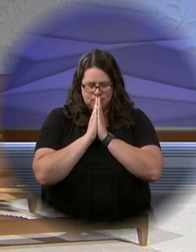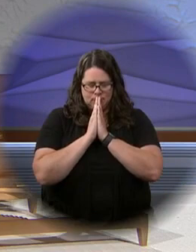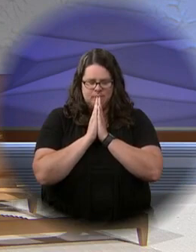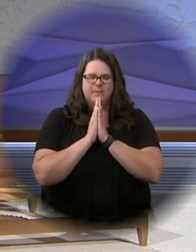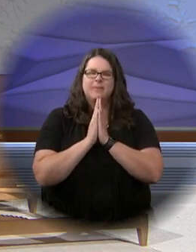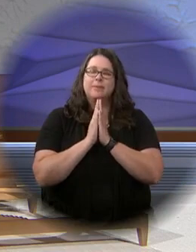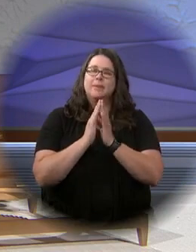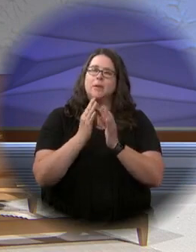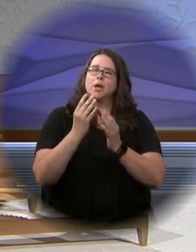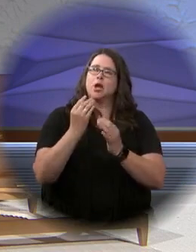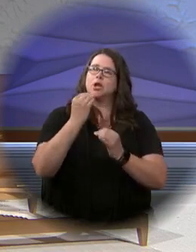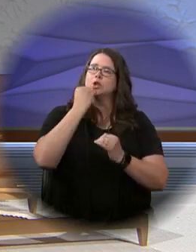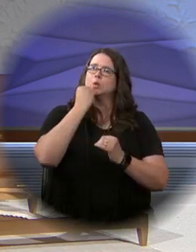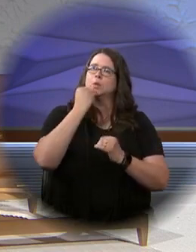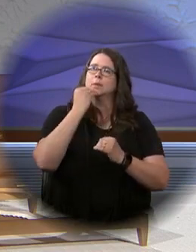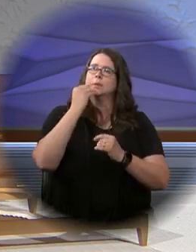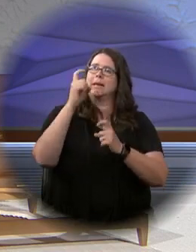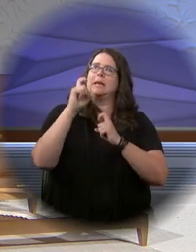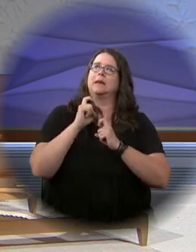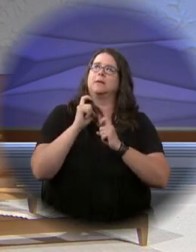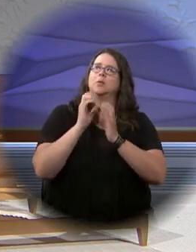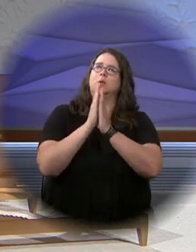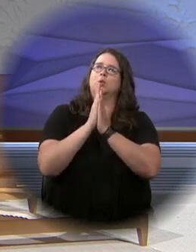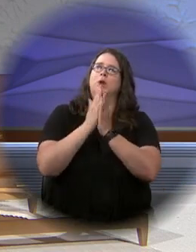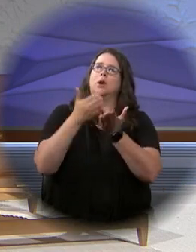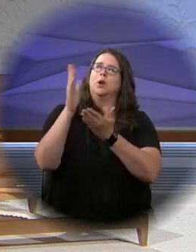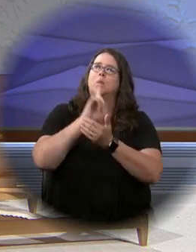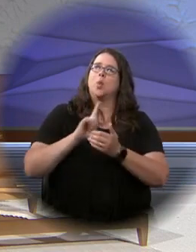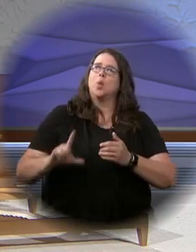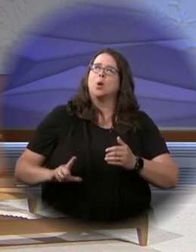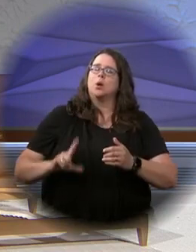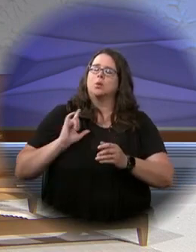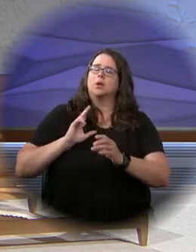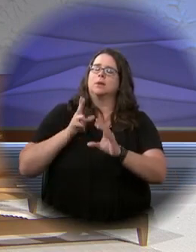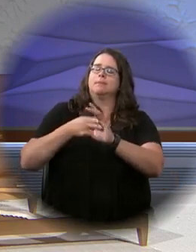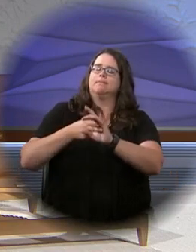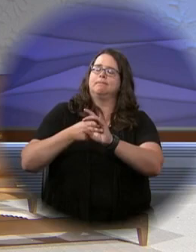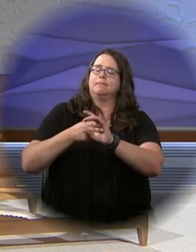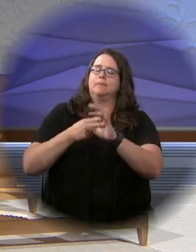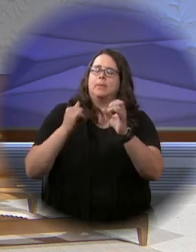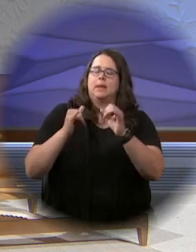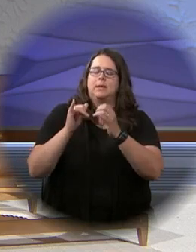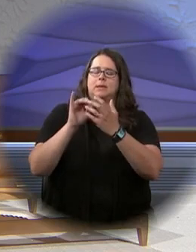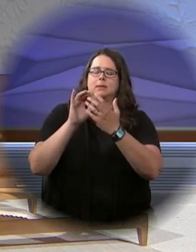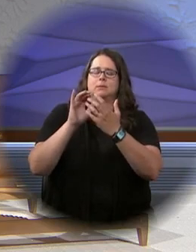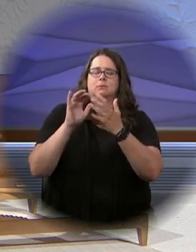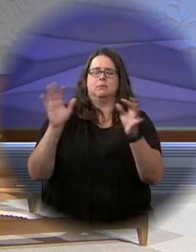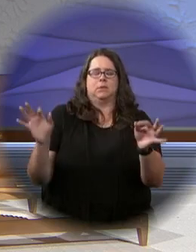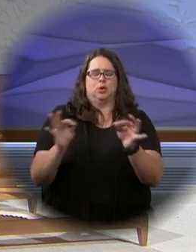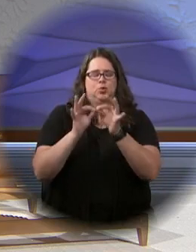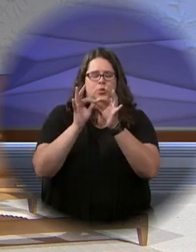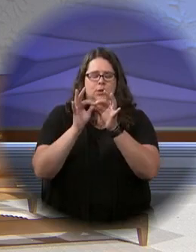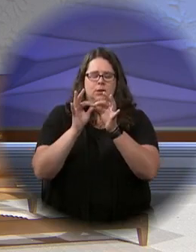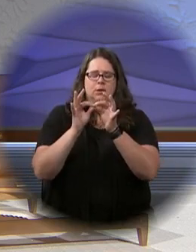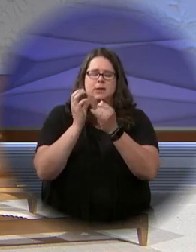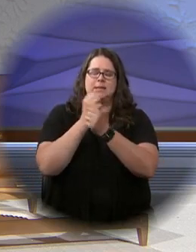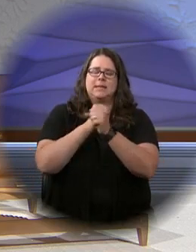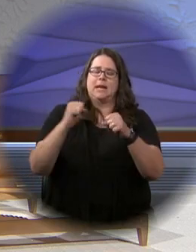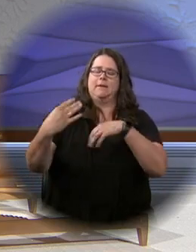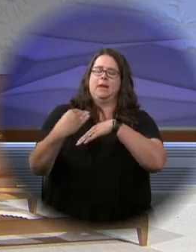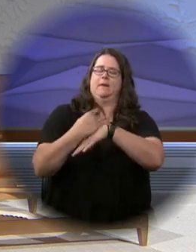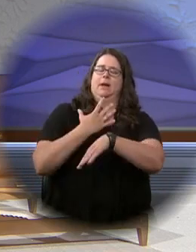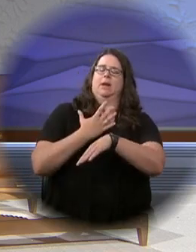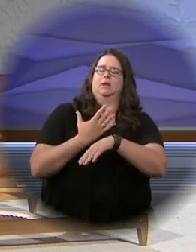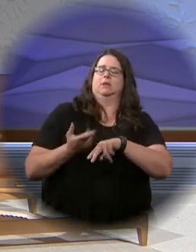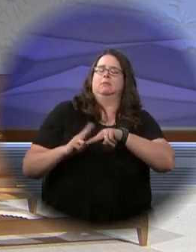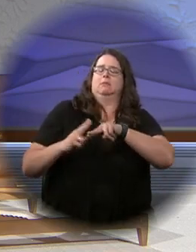Having consumed these gifts, we pray, O Lord, that by our participation in this mystery, its saving effects upon us